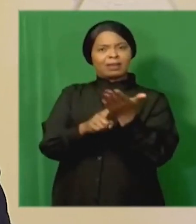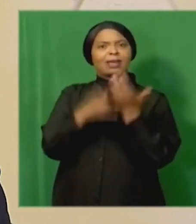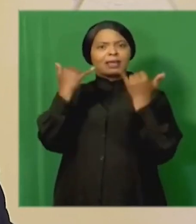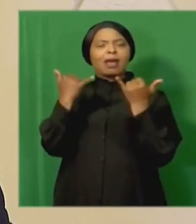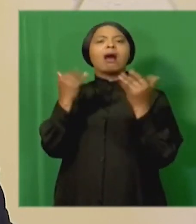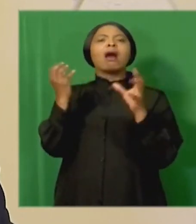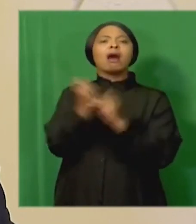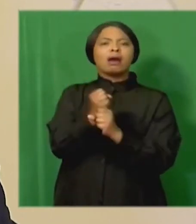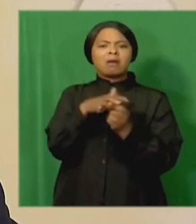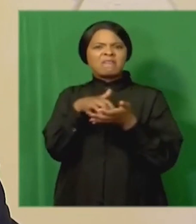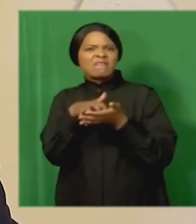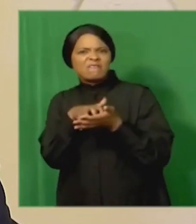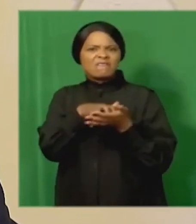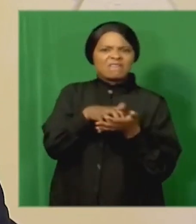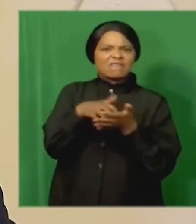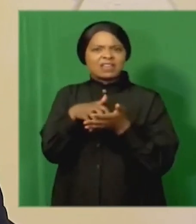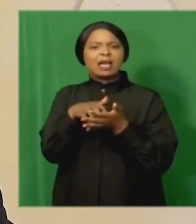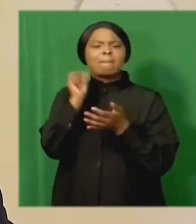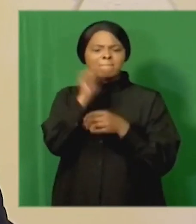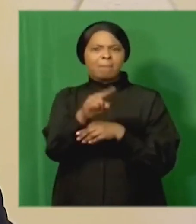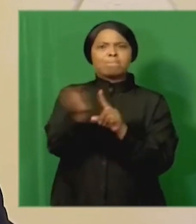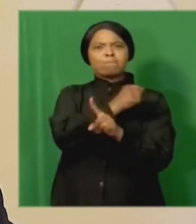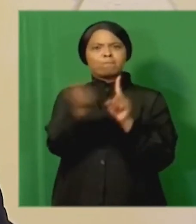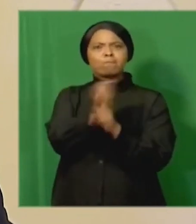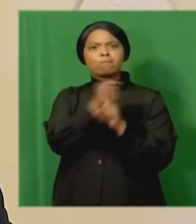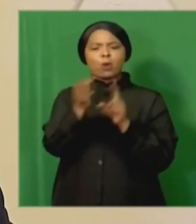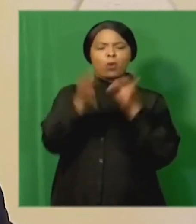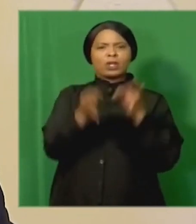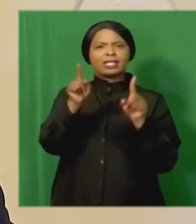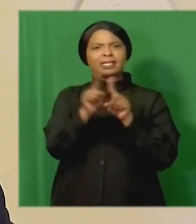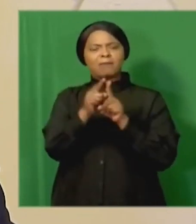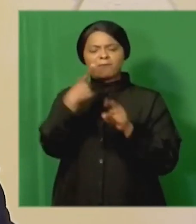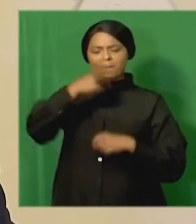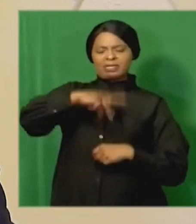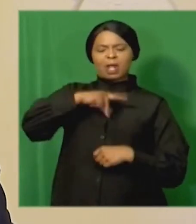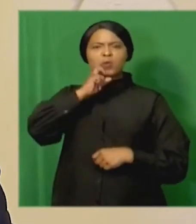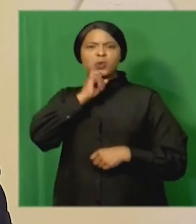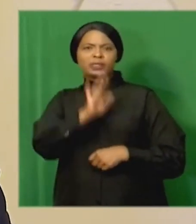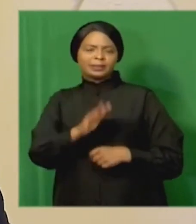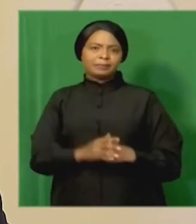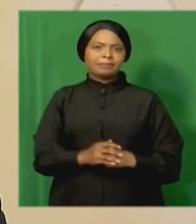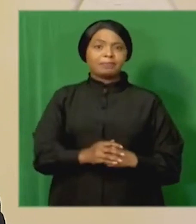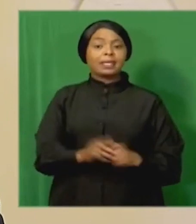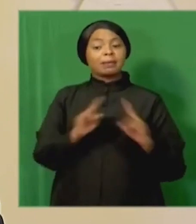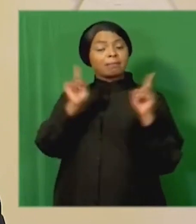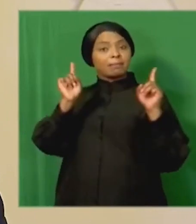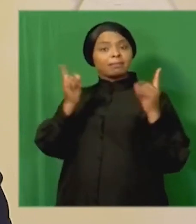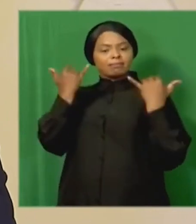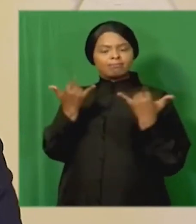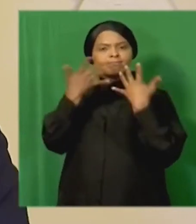particularly vulnerable to abuse for political and personal gain we will implement